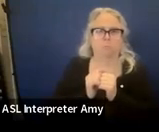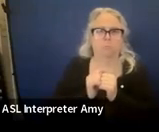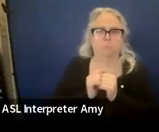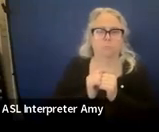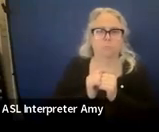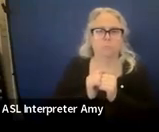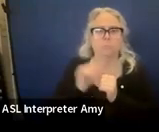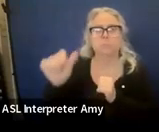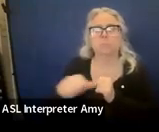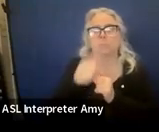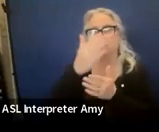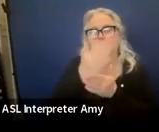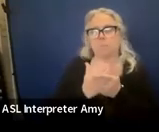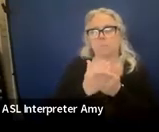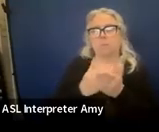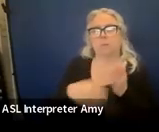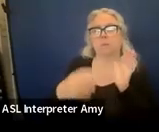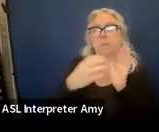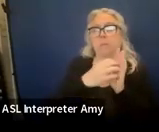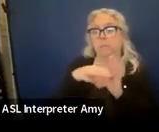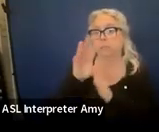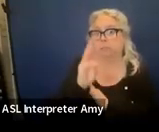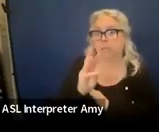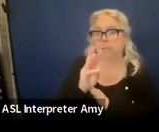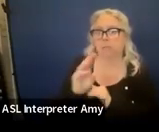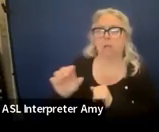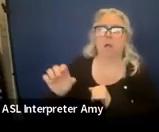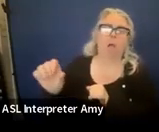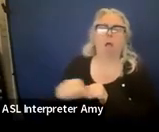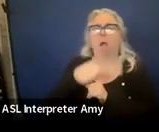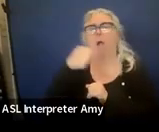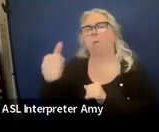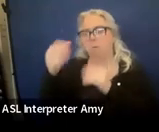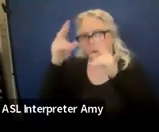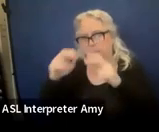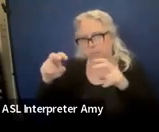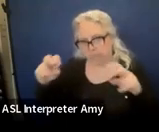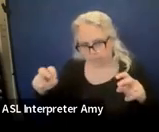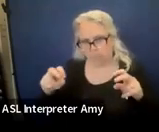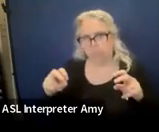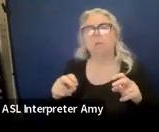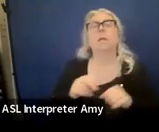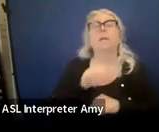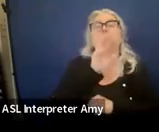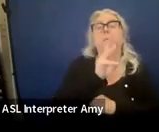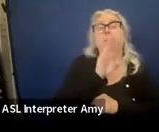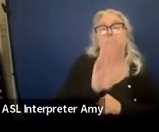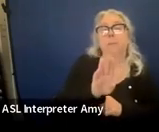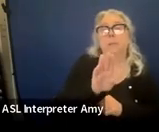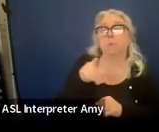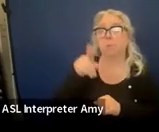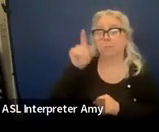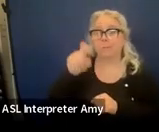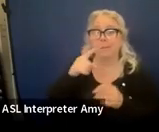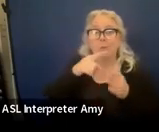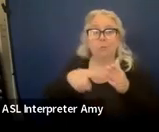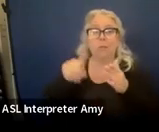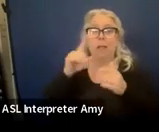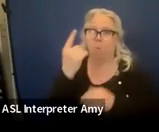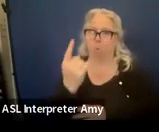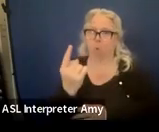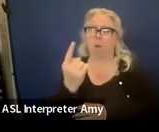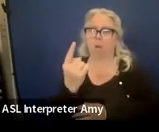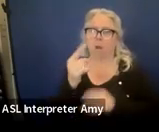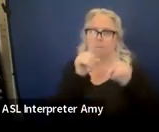The other part of Section 6 is that alternate assessment piece. And so when you get down here to 6B, you need to check off one of